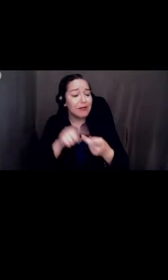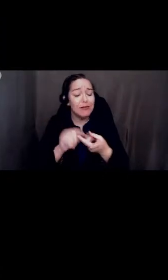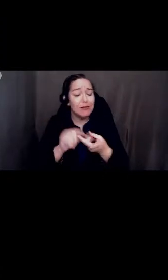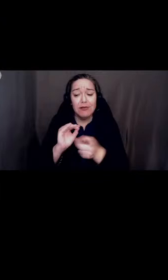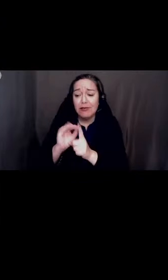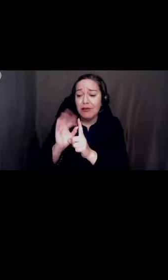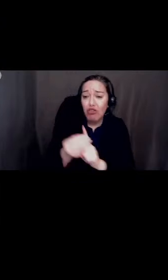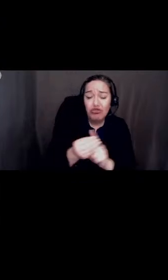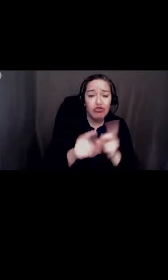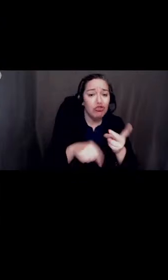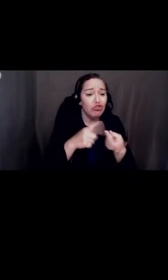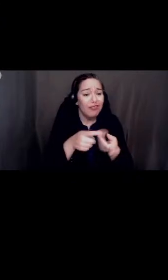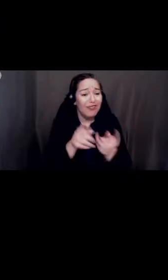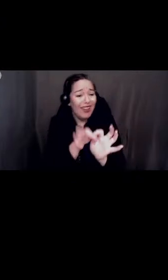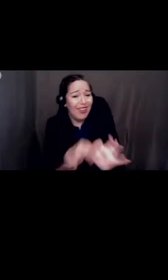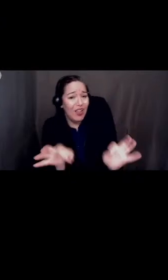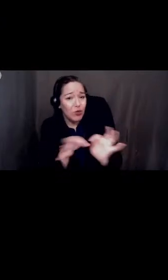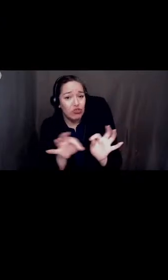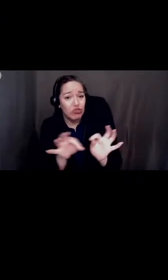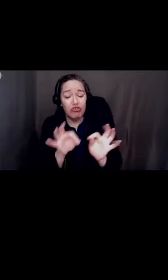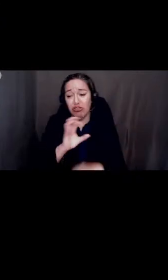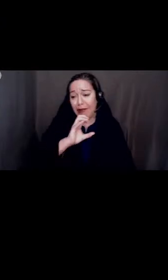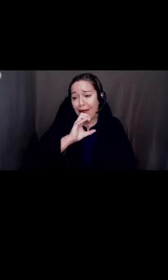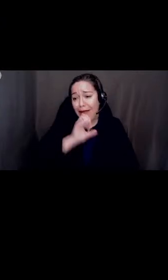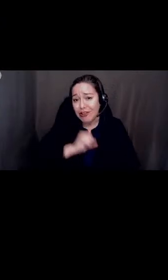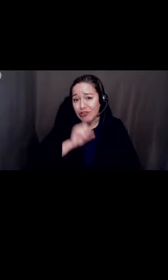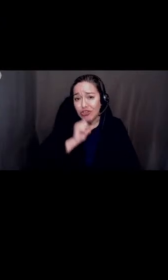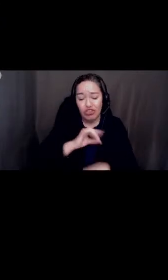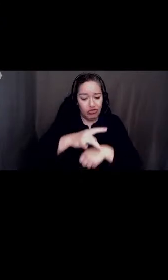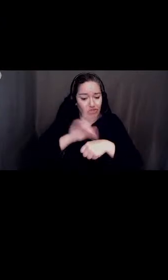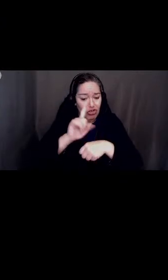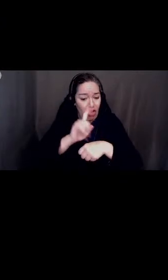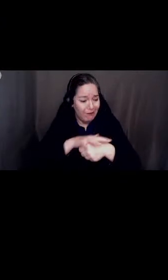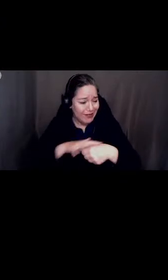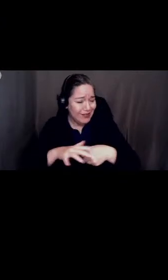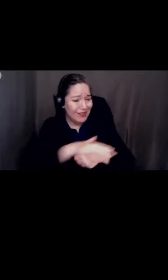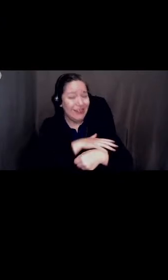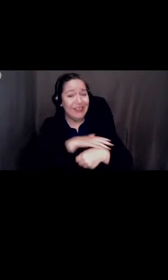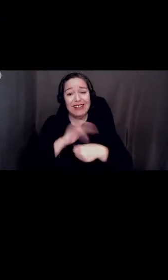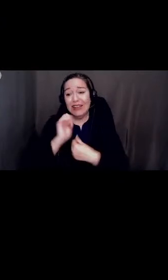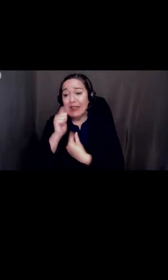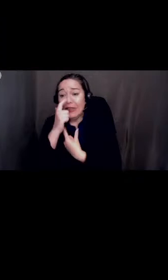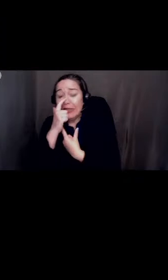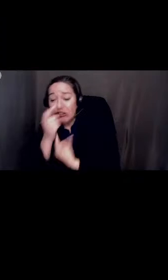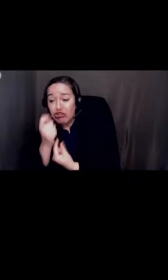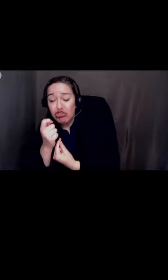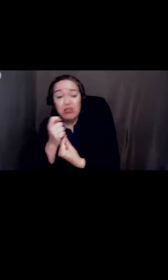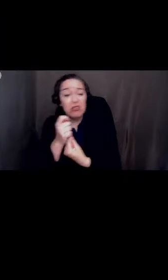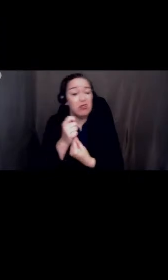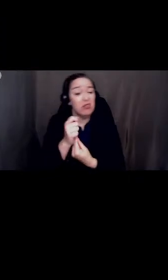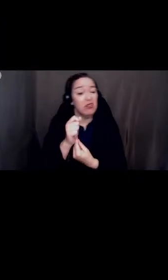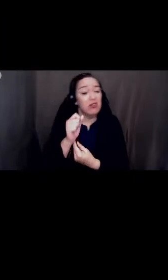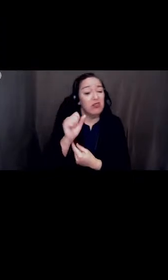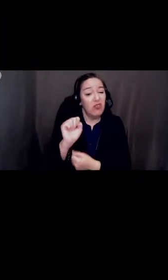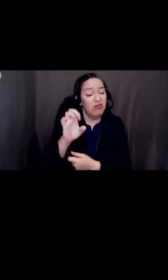age, geography, interests, socioeconomic status, or education level.